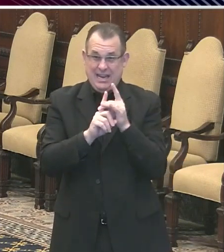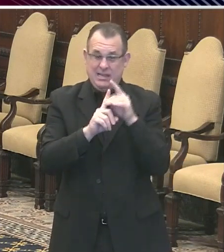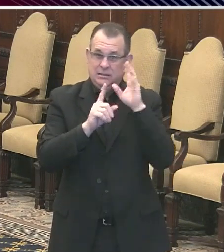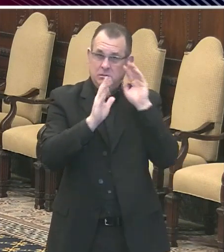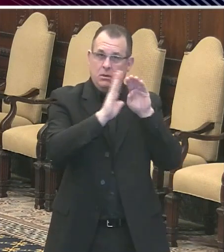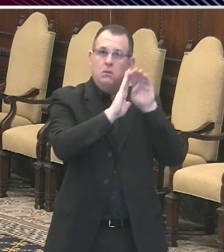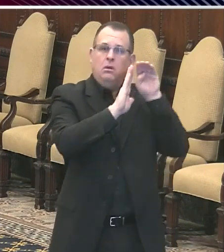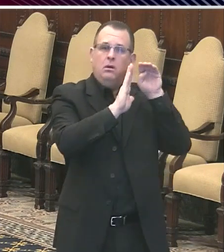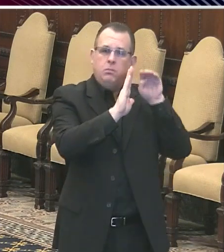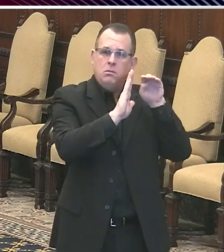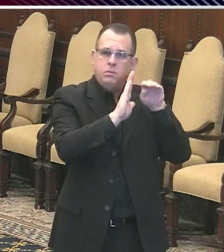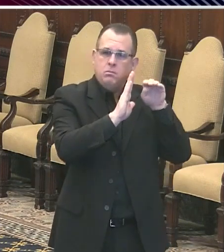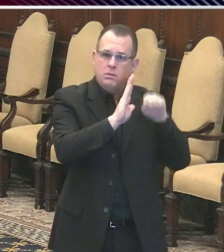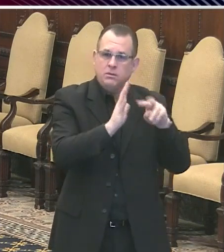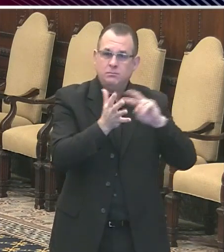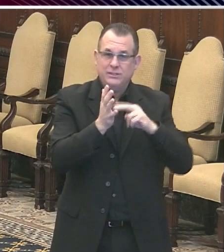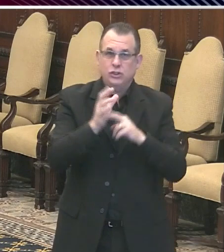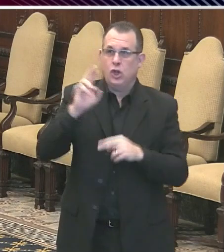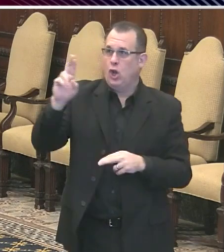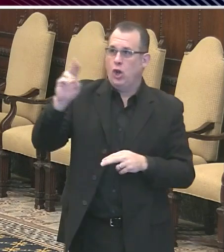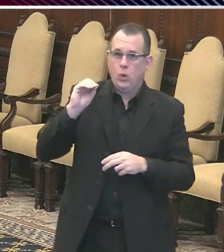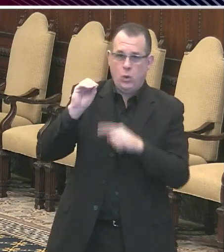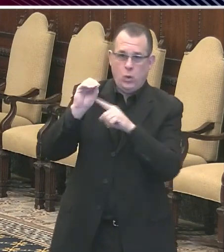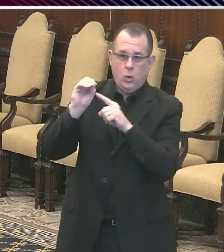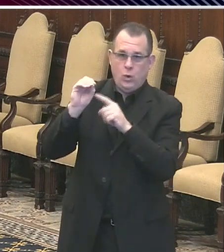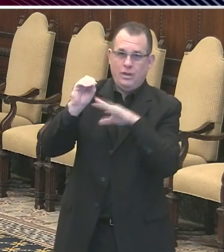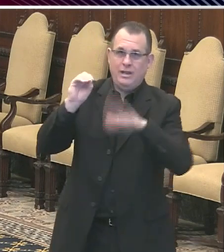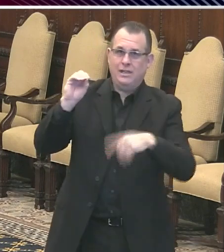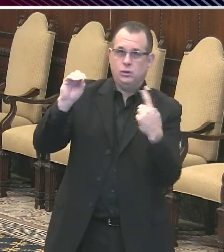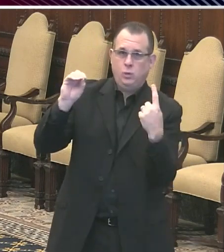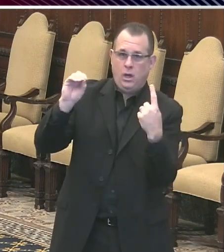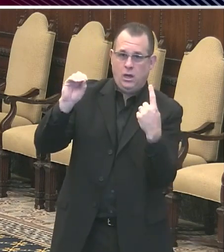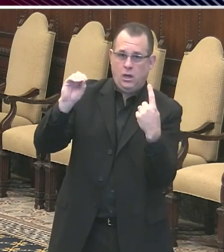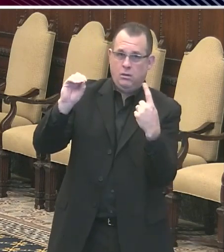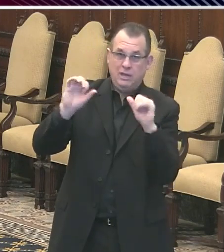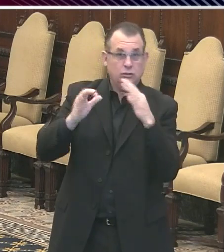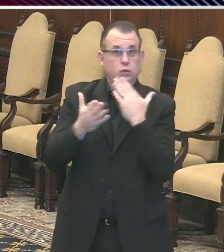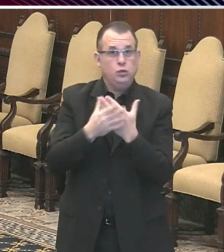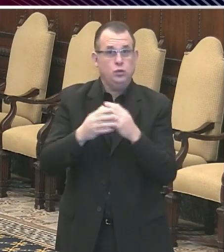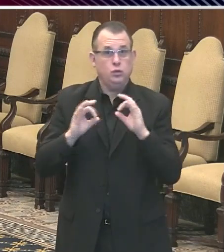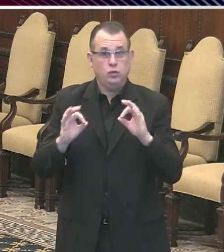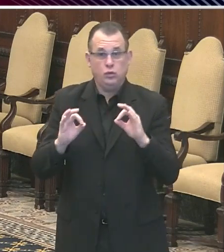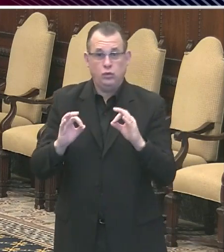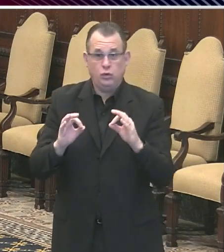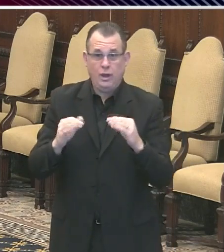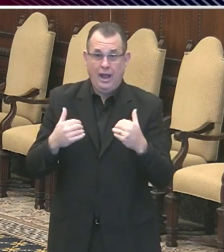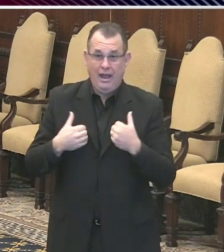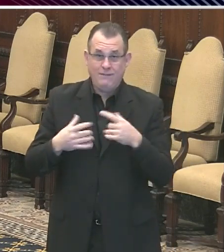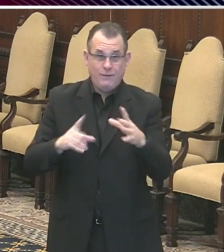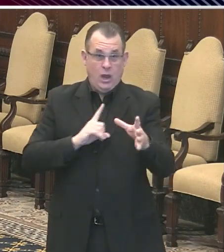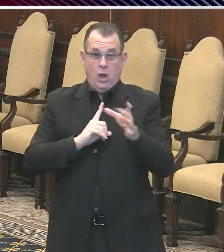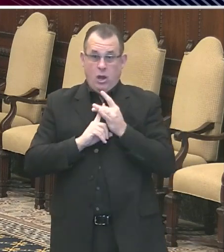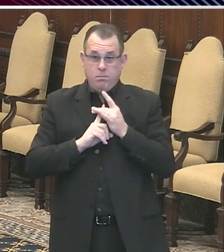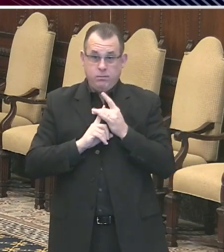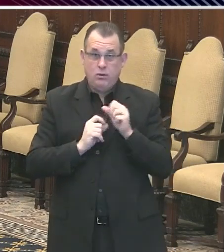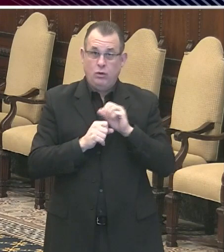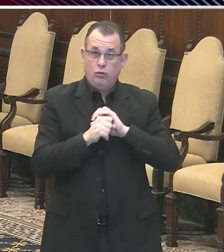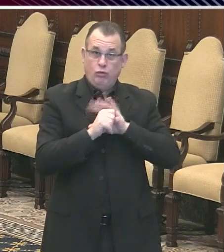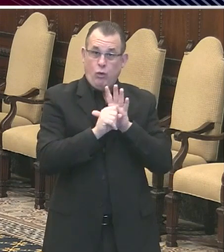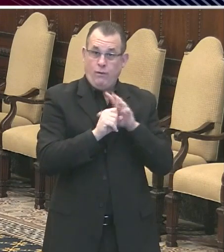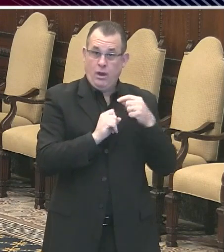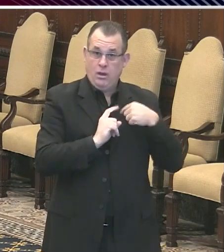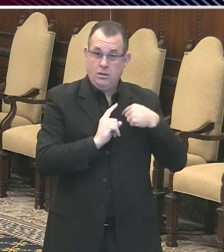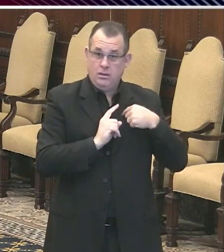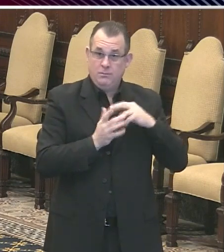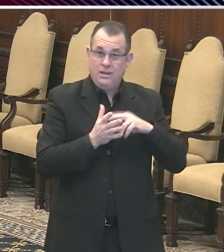we're doing is working. It means that people with the infection are spreading the infection on average to less than one person for everyone who has